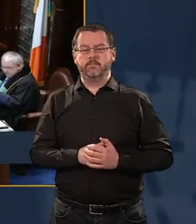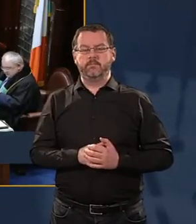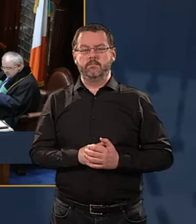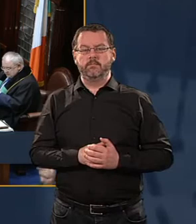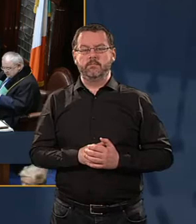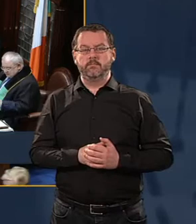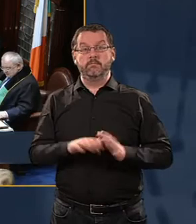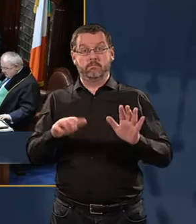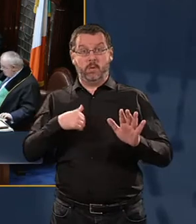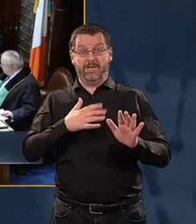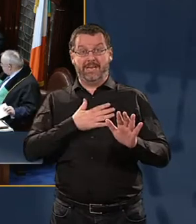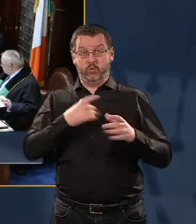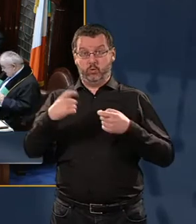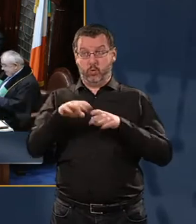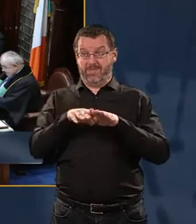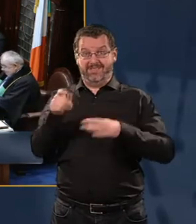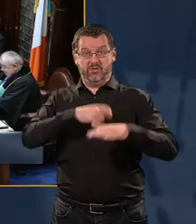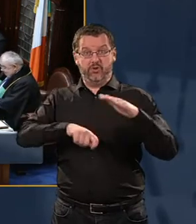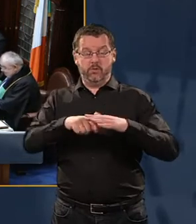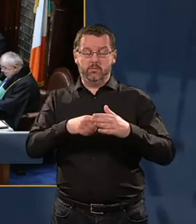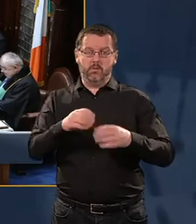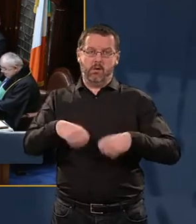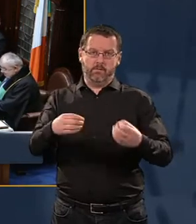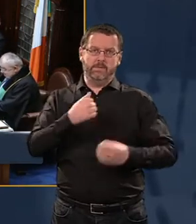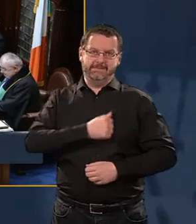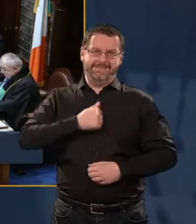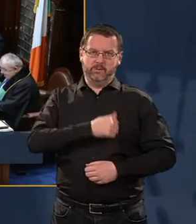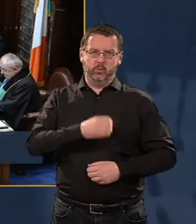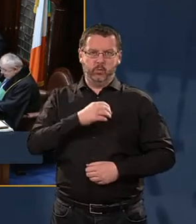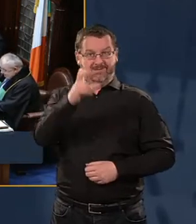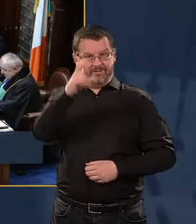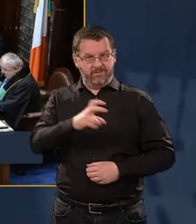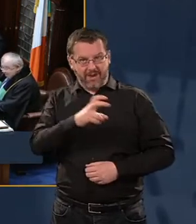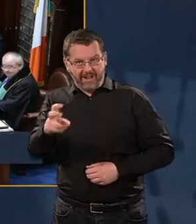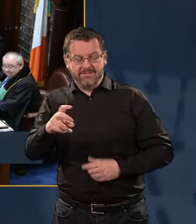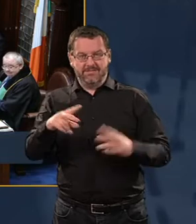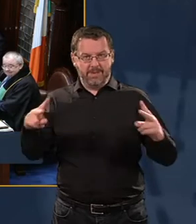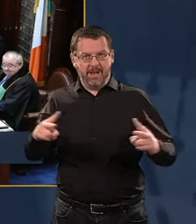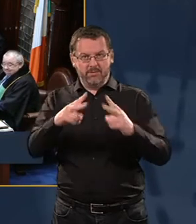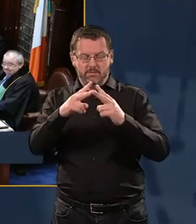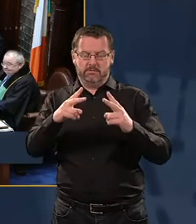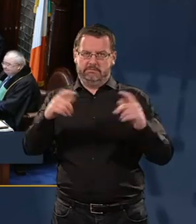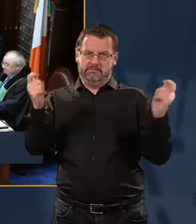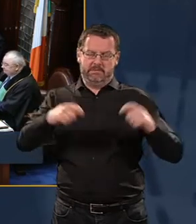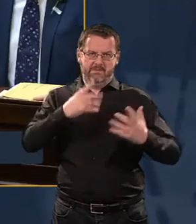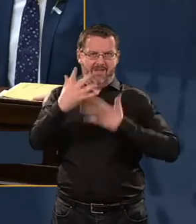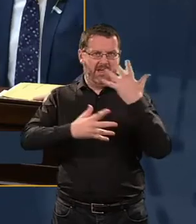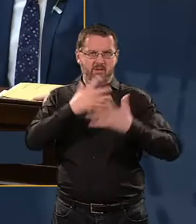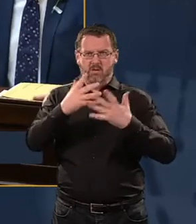offering our sympathies to the French people on the appalling and honourable fire that destroyed the Notre Dame Cathedral